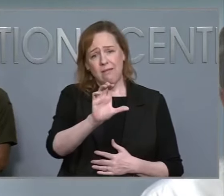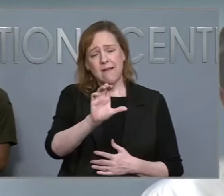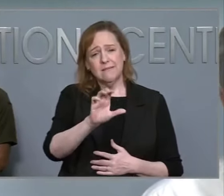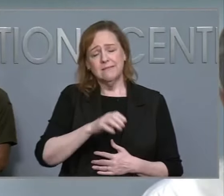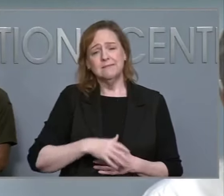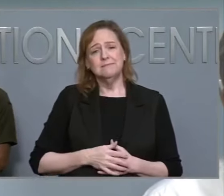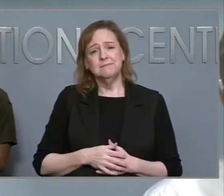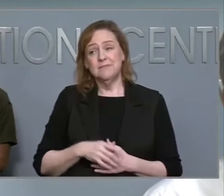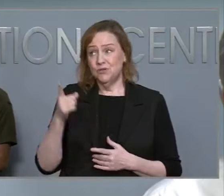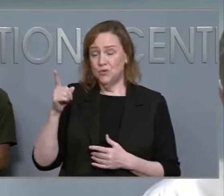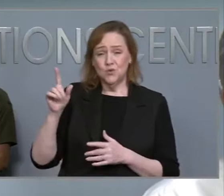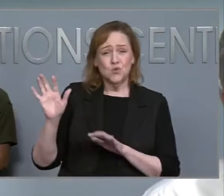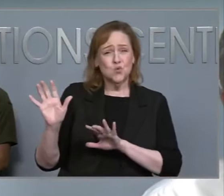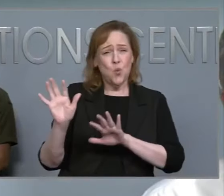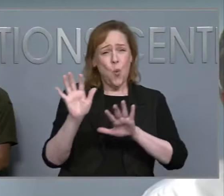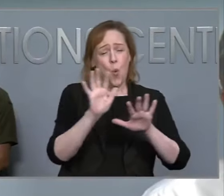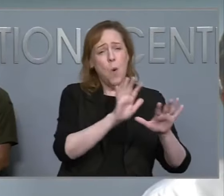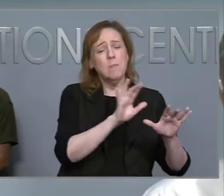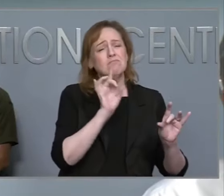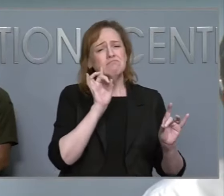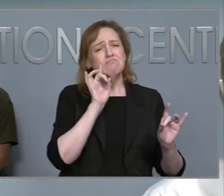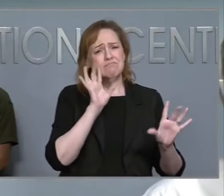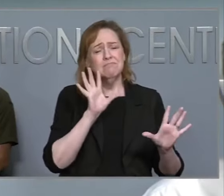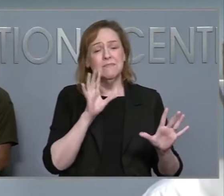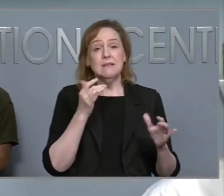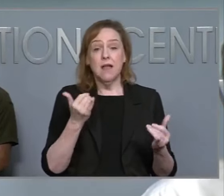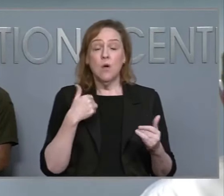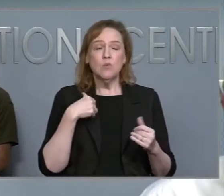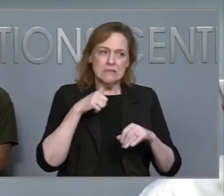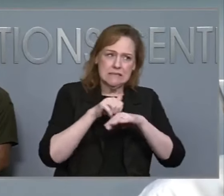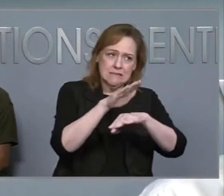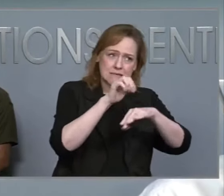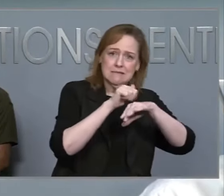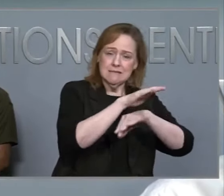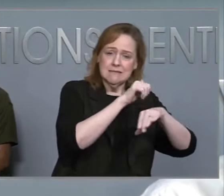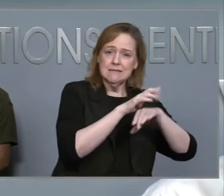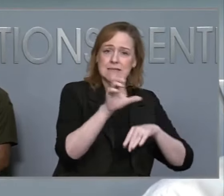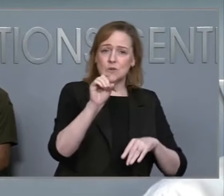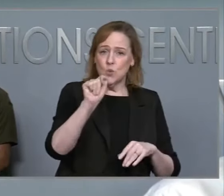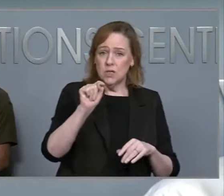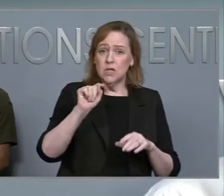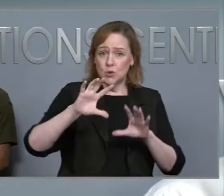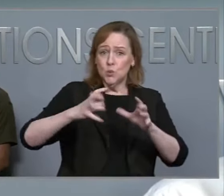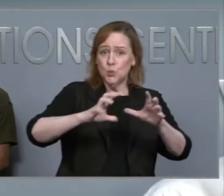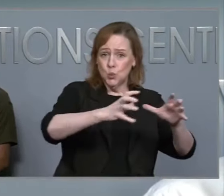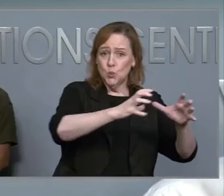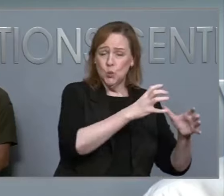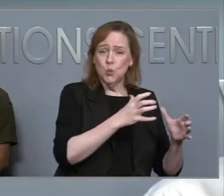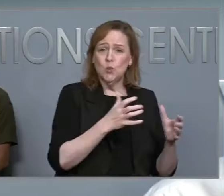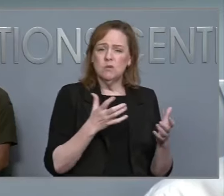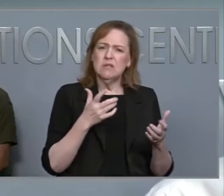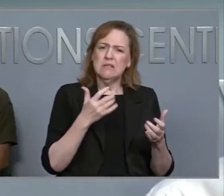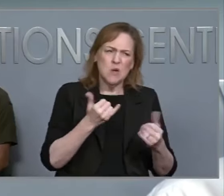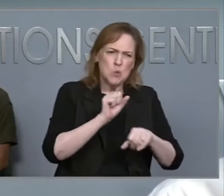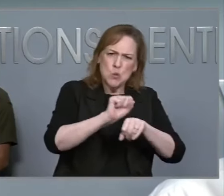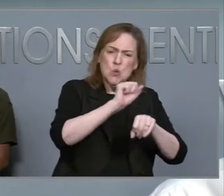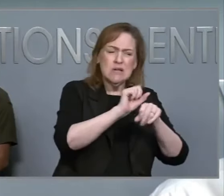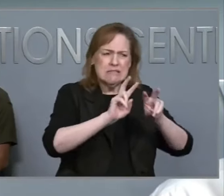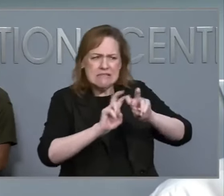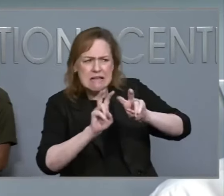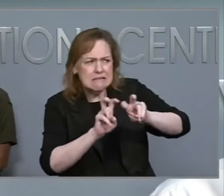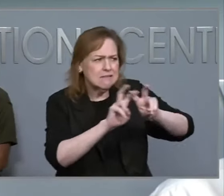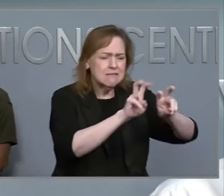crews already in the area, and they have begun operations. They're working hard to assess damages, and also they're beginning